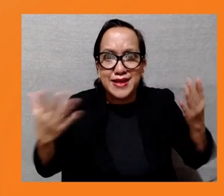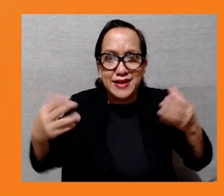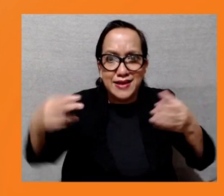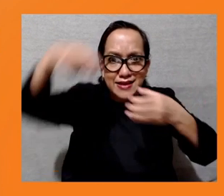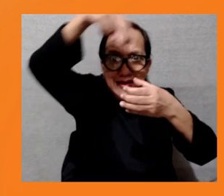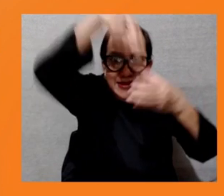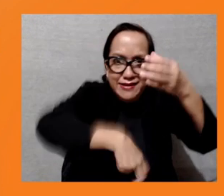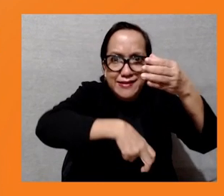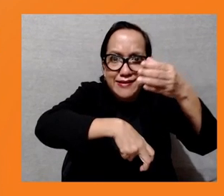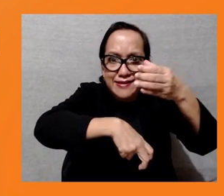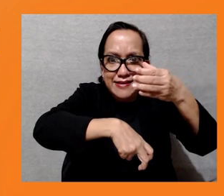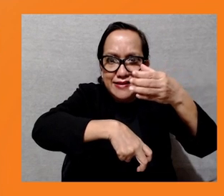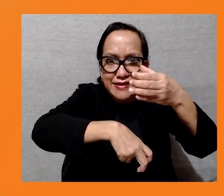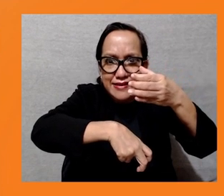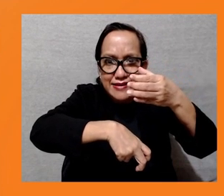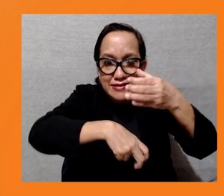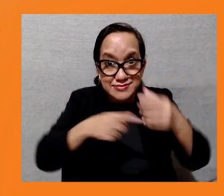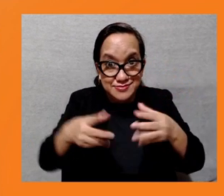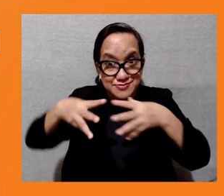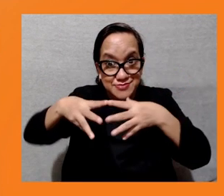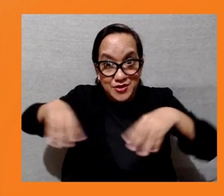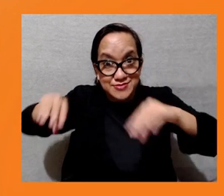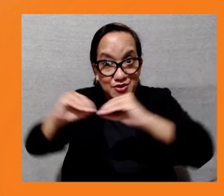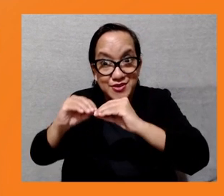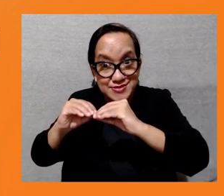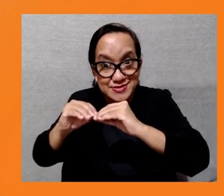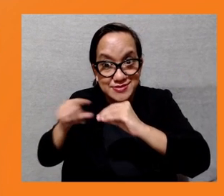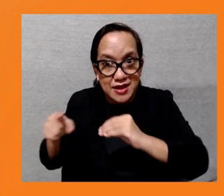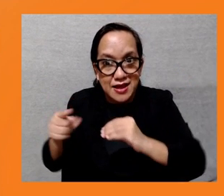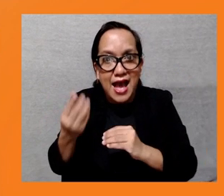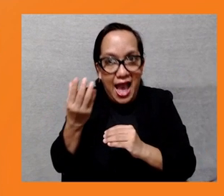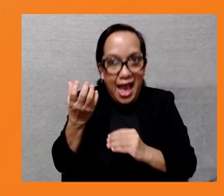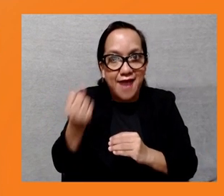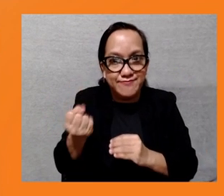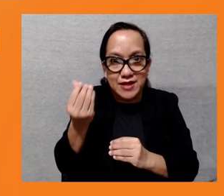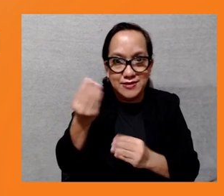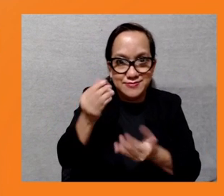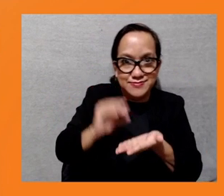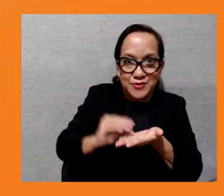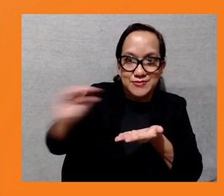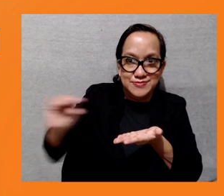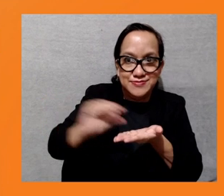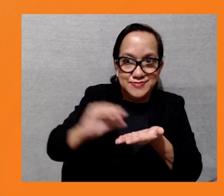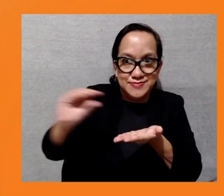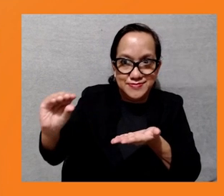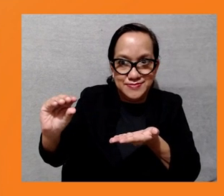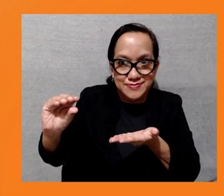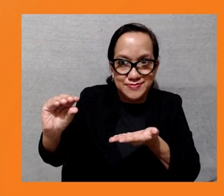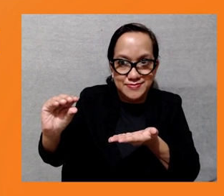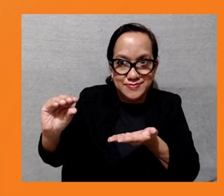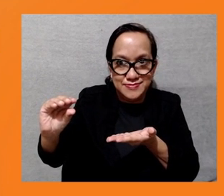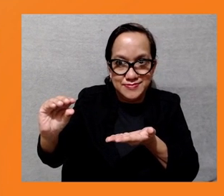yeah, it's 10 lakhs, which is 10 hundred thousand. Okay,